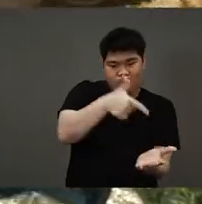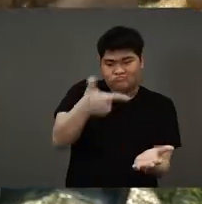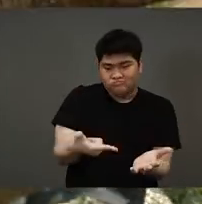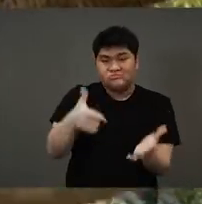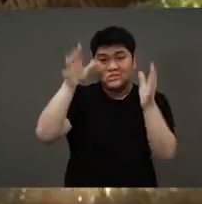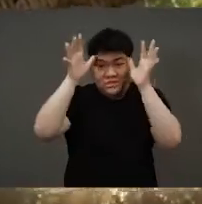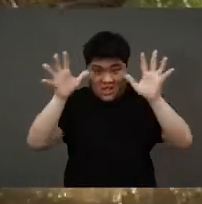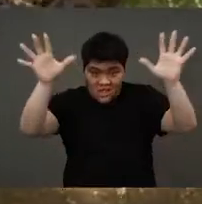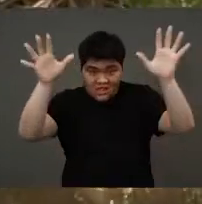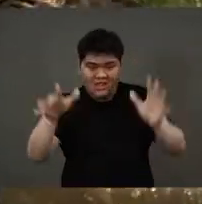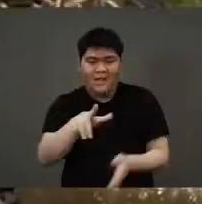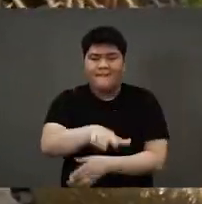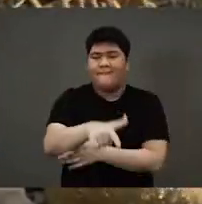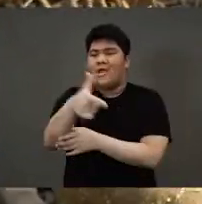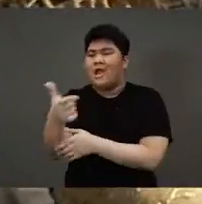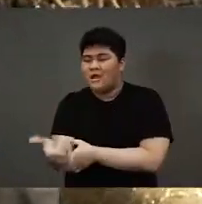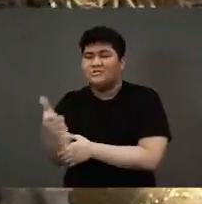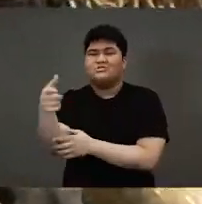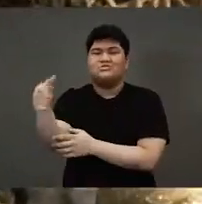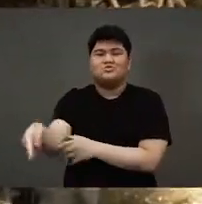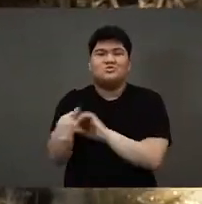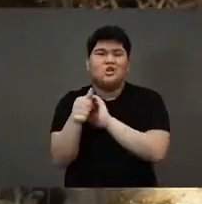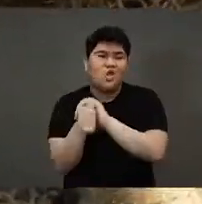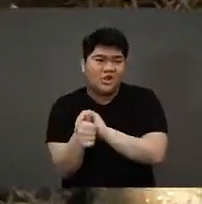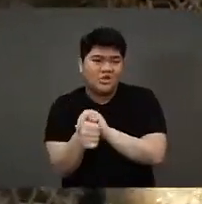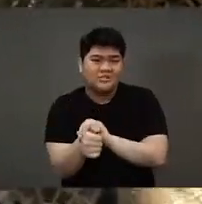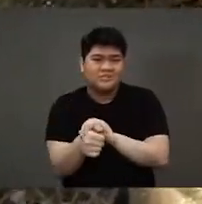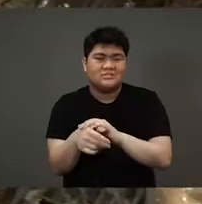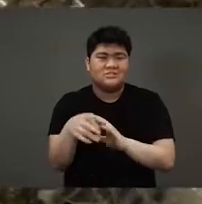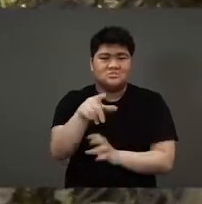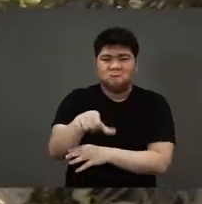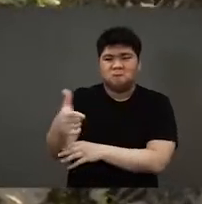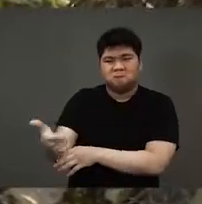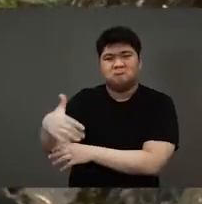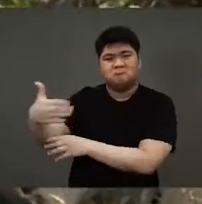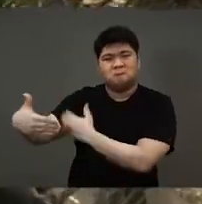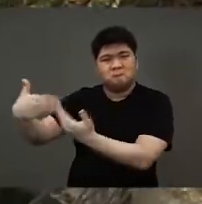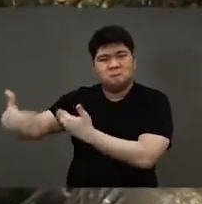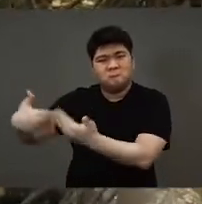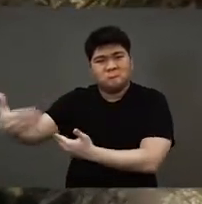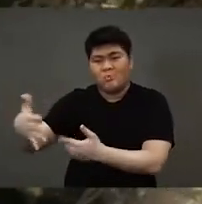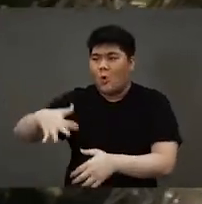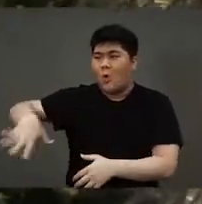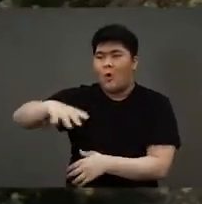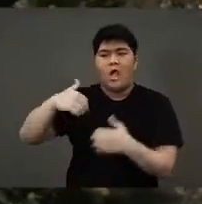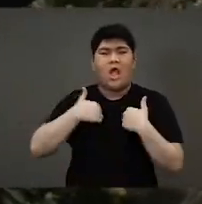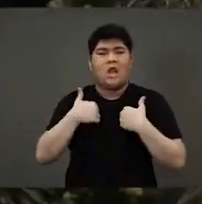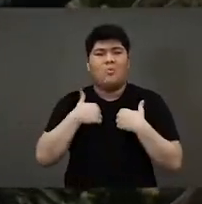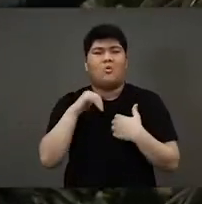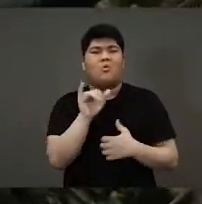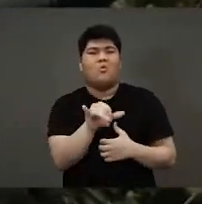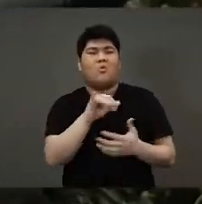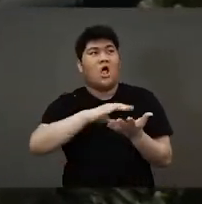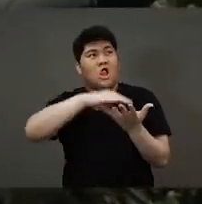deer. The deer passed the stones onto the tortoise. And just like that, all the animals began